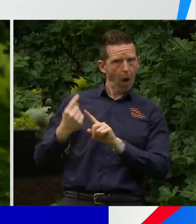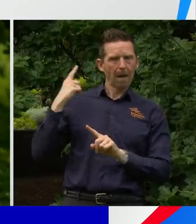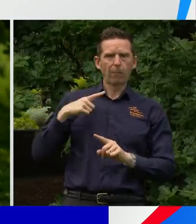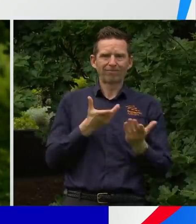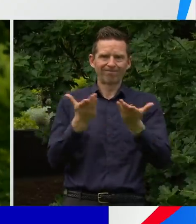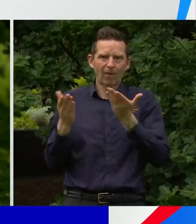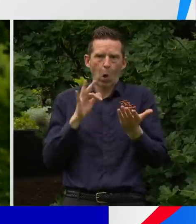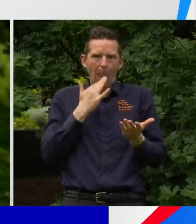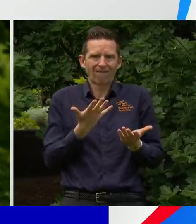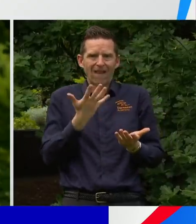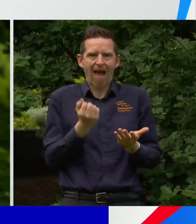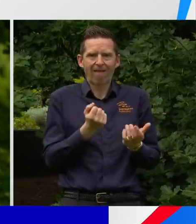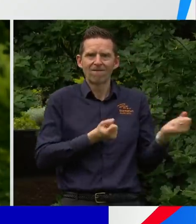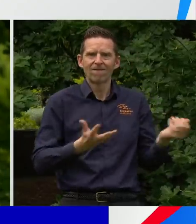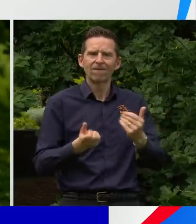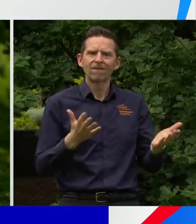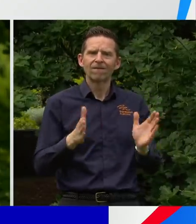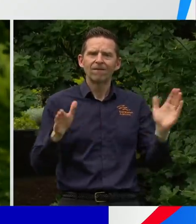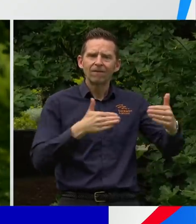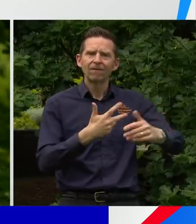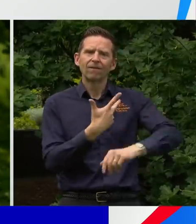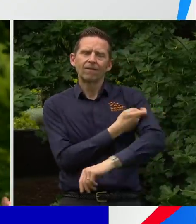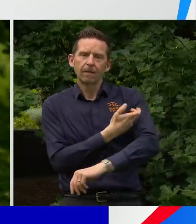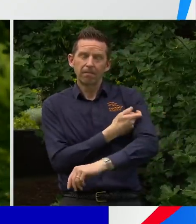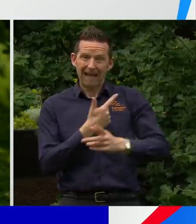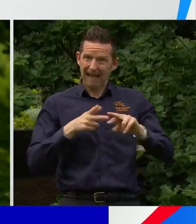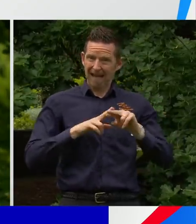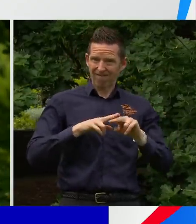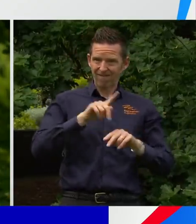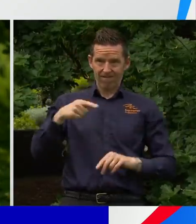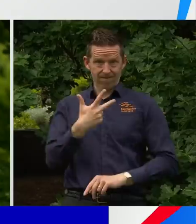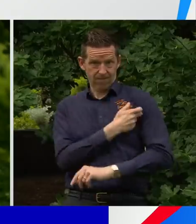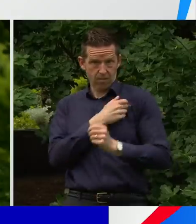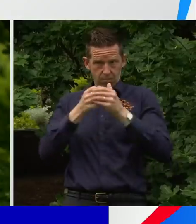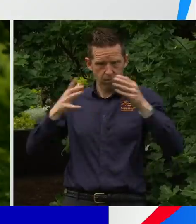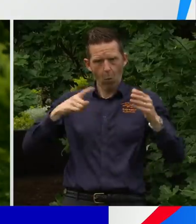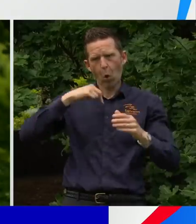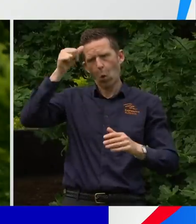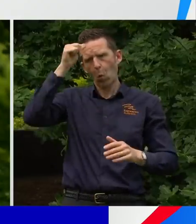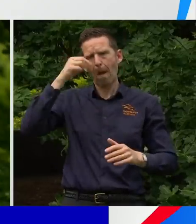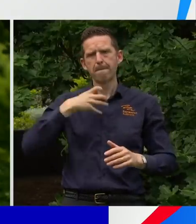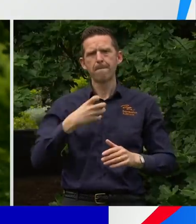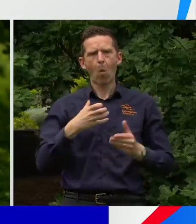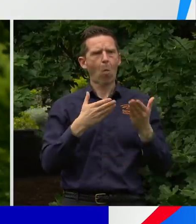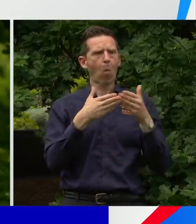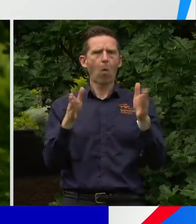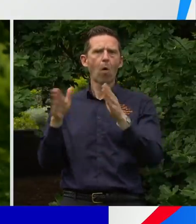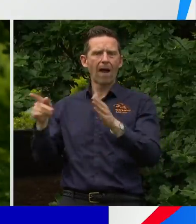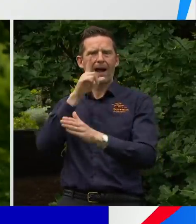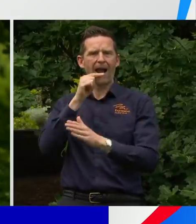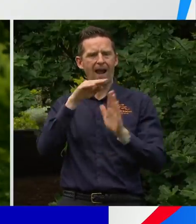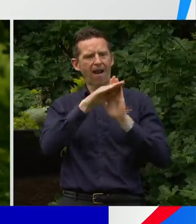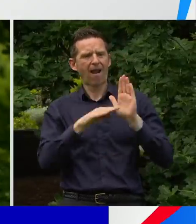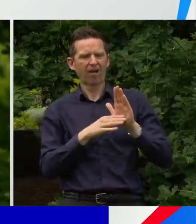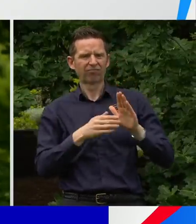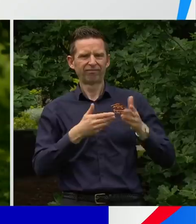But that if we got vaccinated, we'd have so many more options, so many more ways that we could get back to normal.